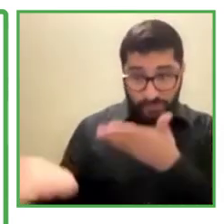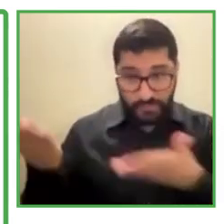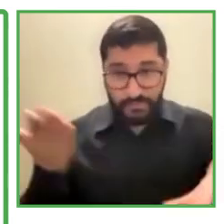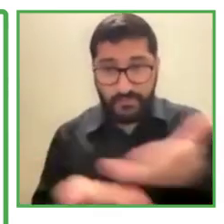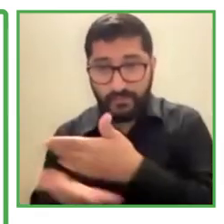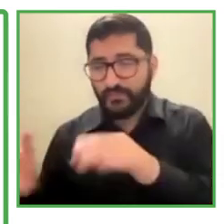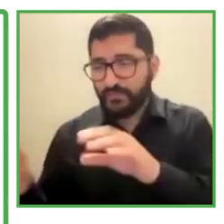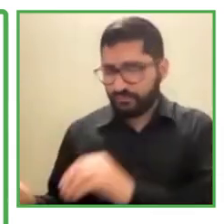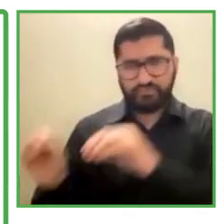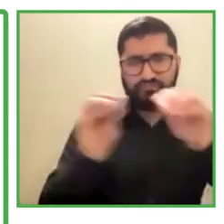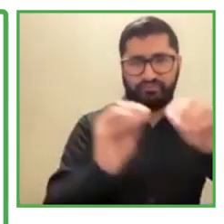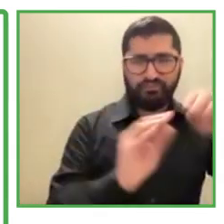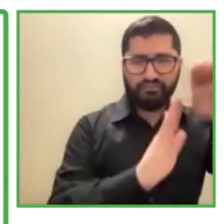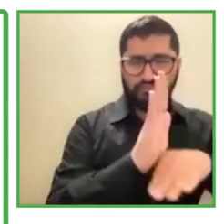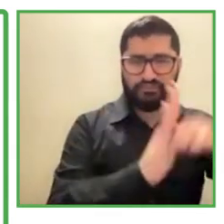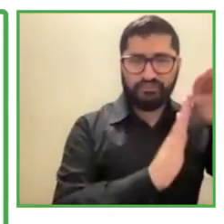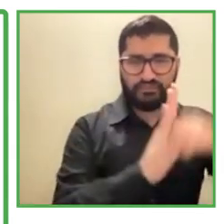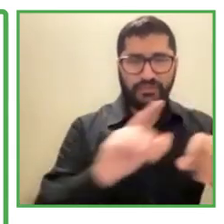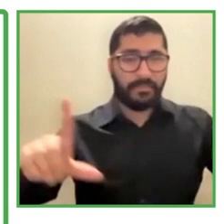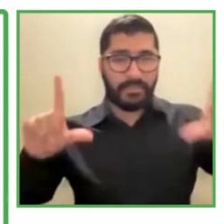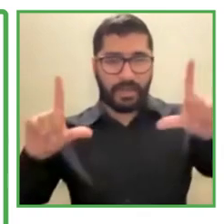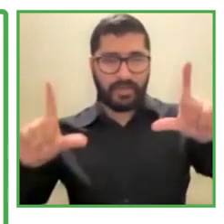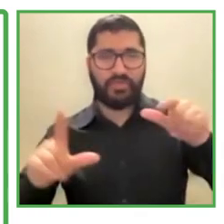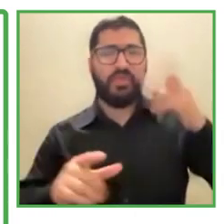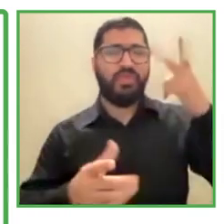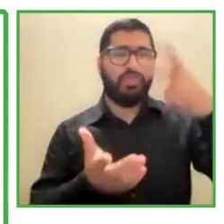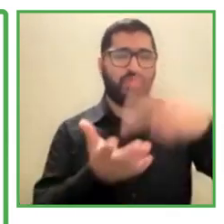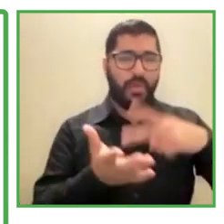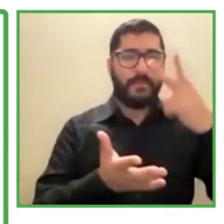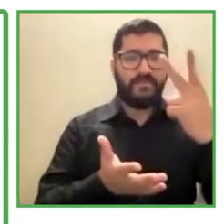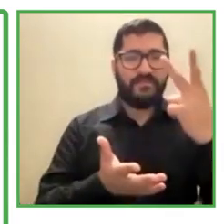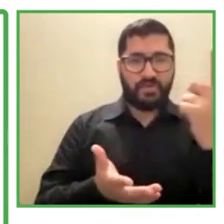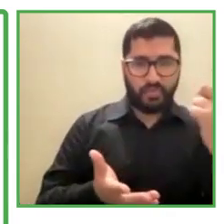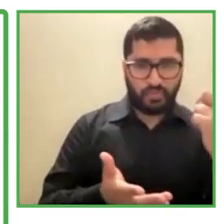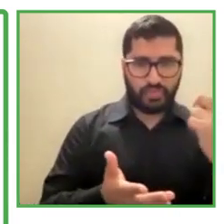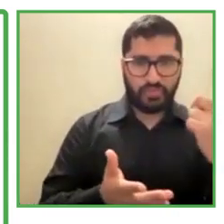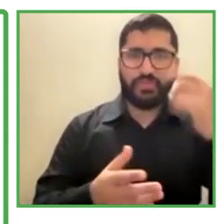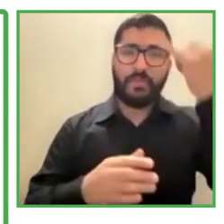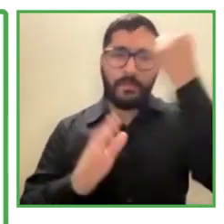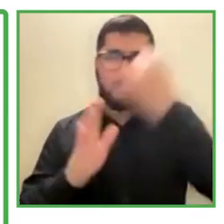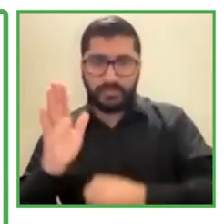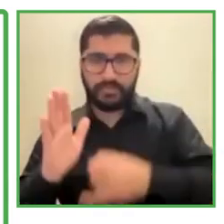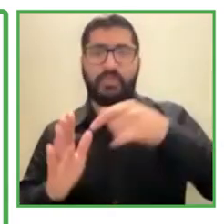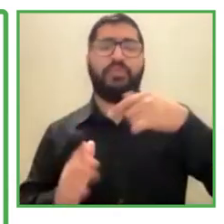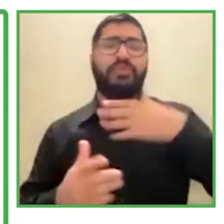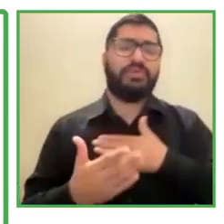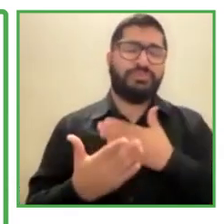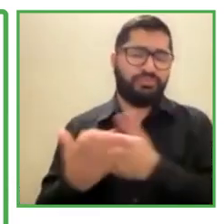replicate our model in different places around the world. So thank you so much.